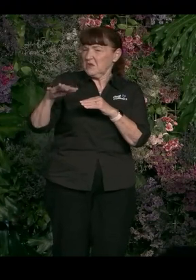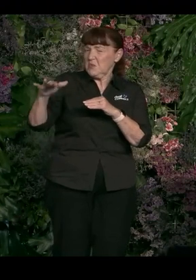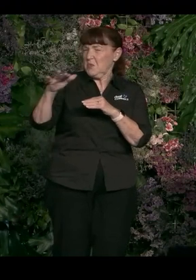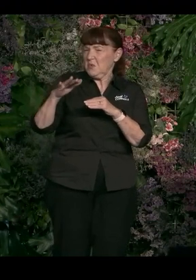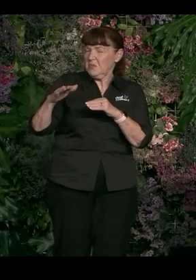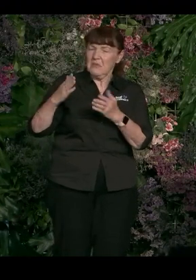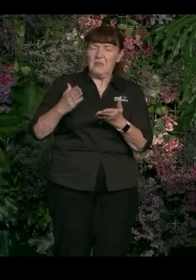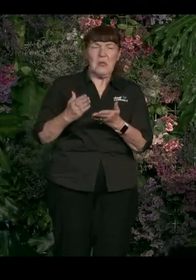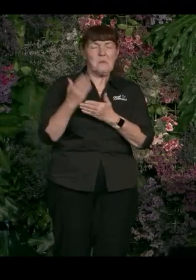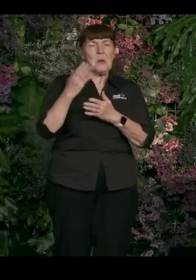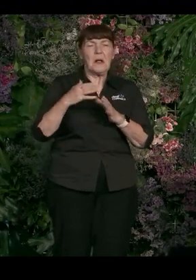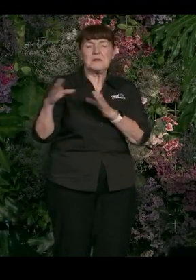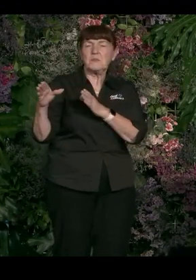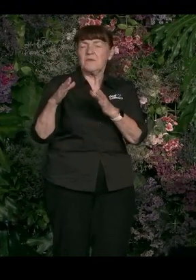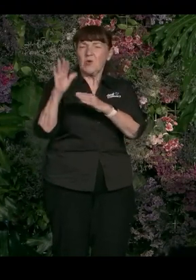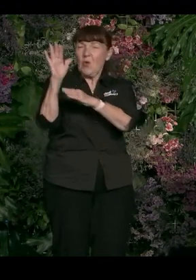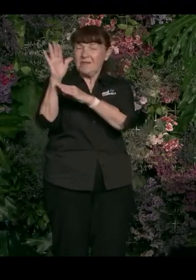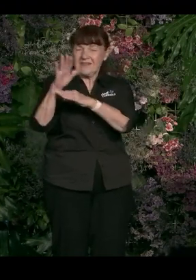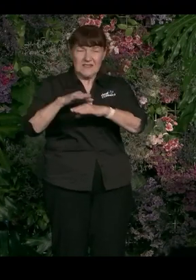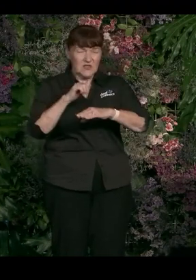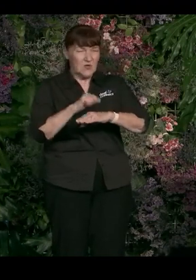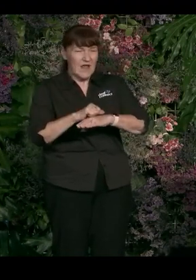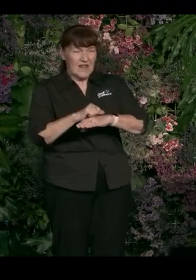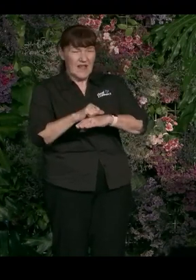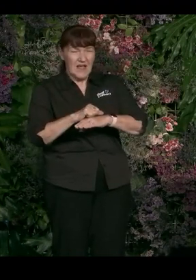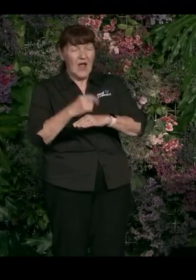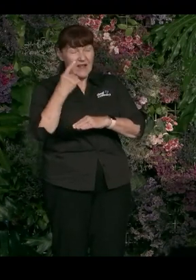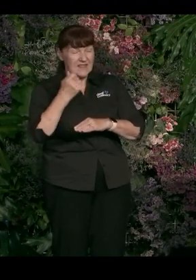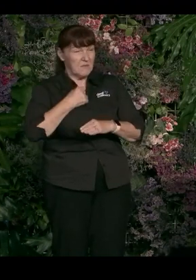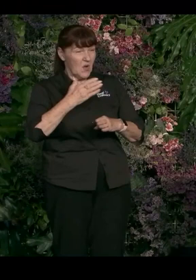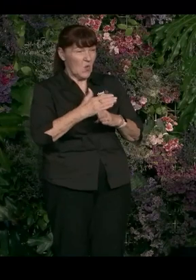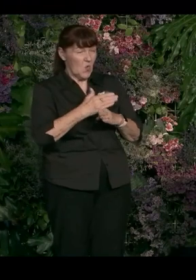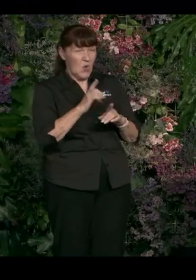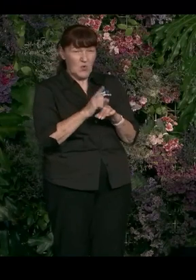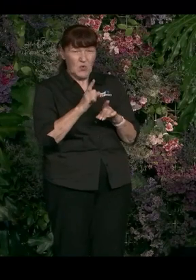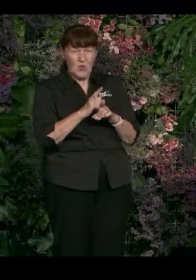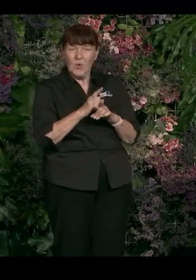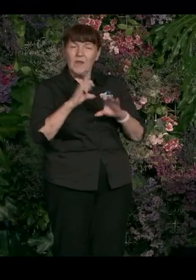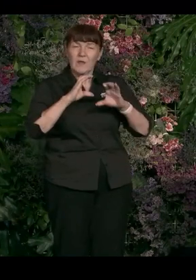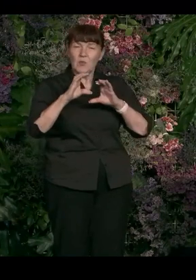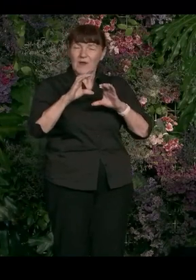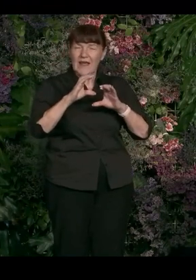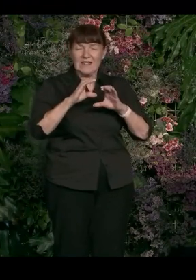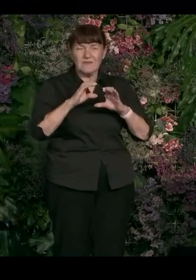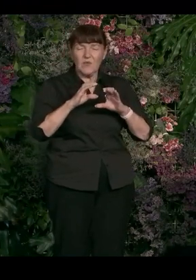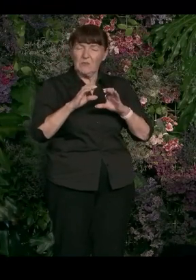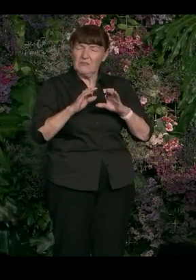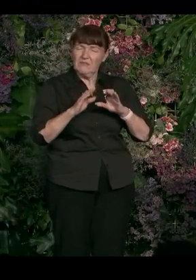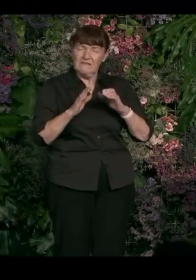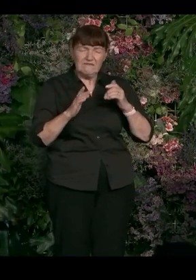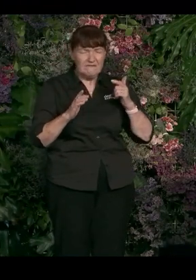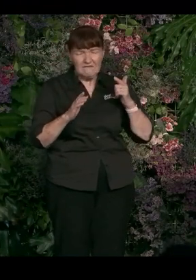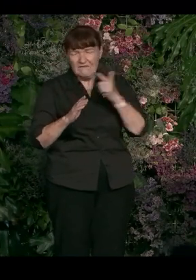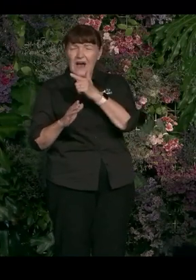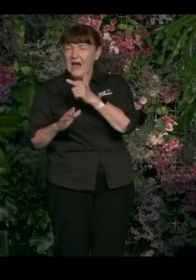happening overseas, but also in Australia. I I see it in my work with communications from the far right about treatment of